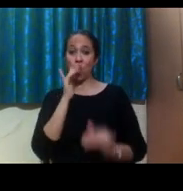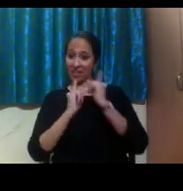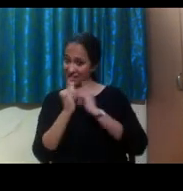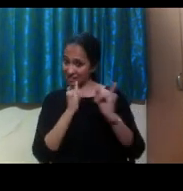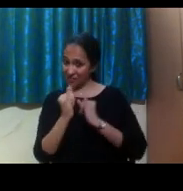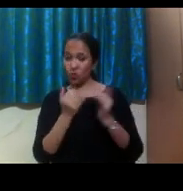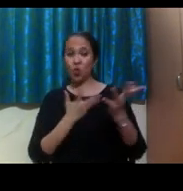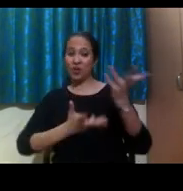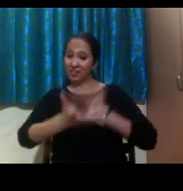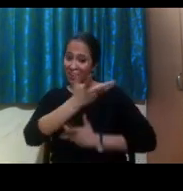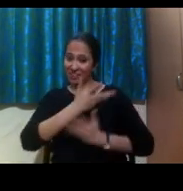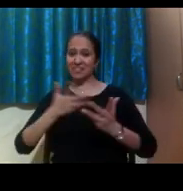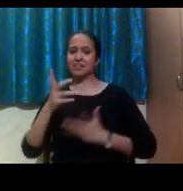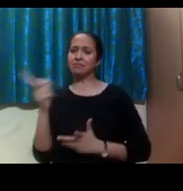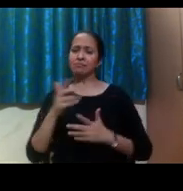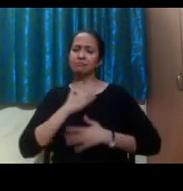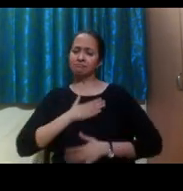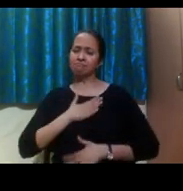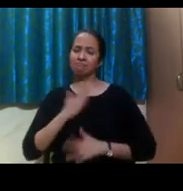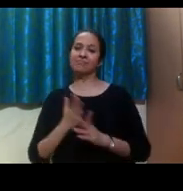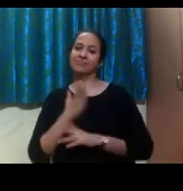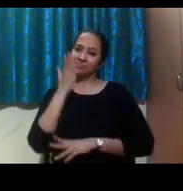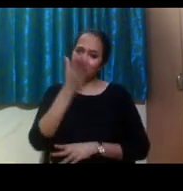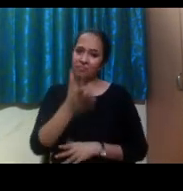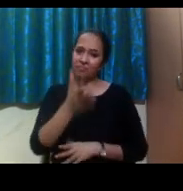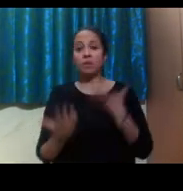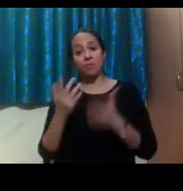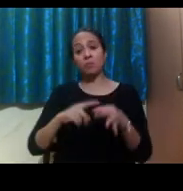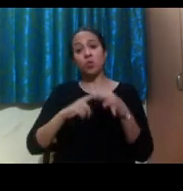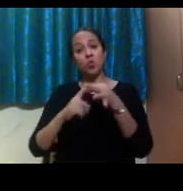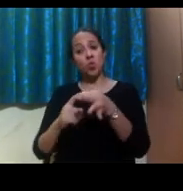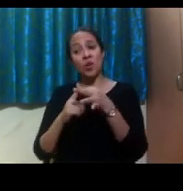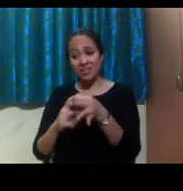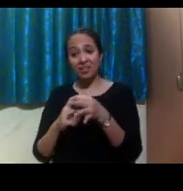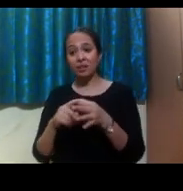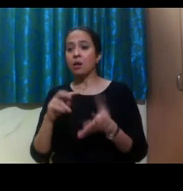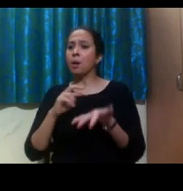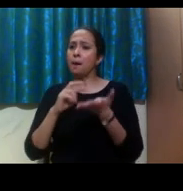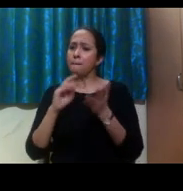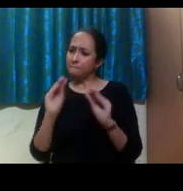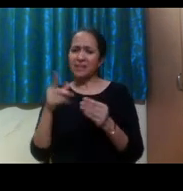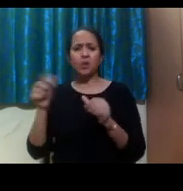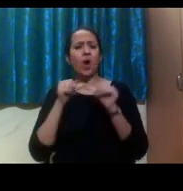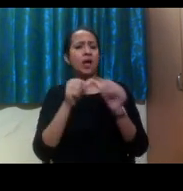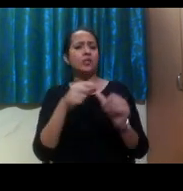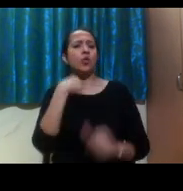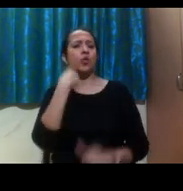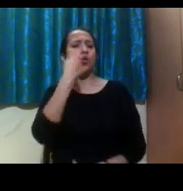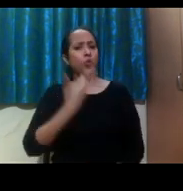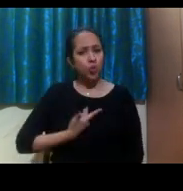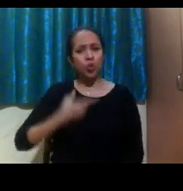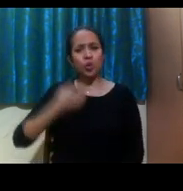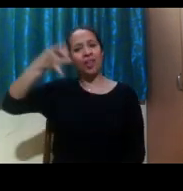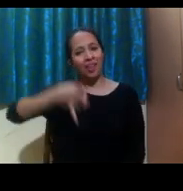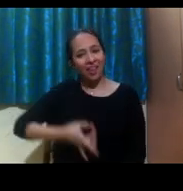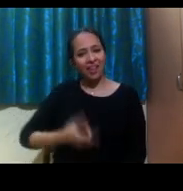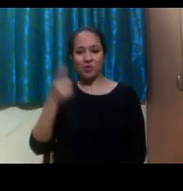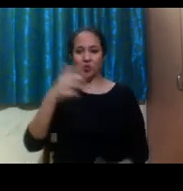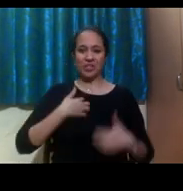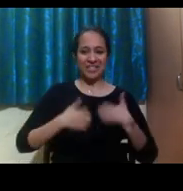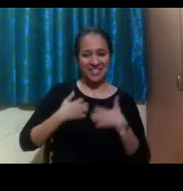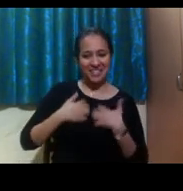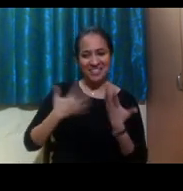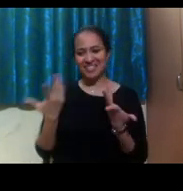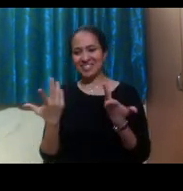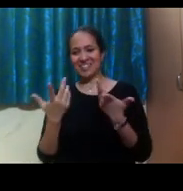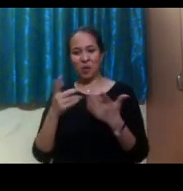advisor, some questions we might ask is just telling us more about who you are. We want to know your interests because we get emails and things all